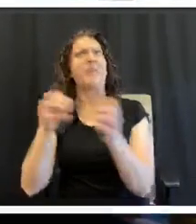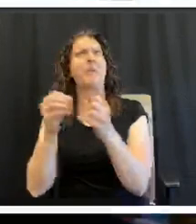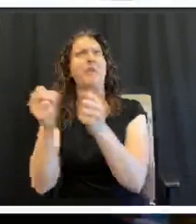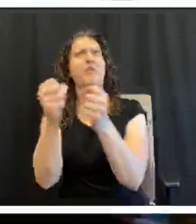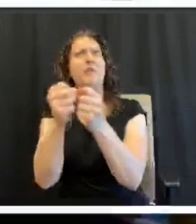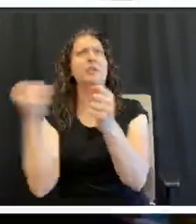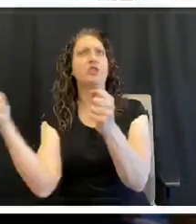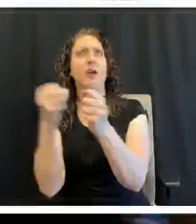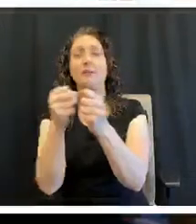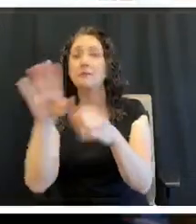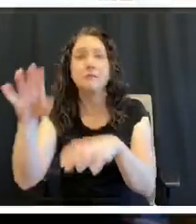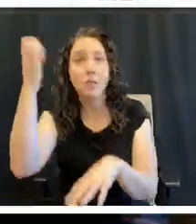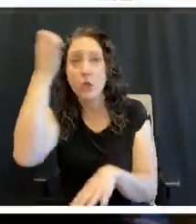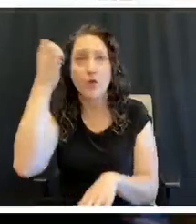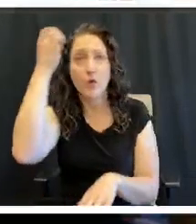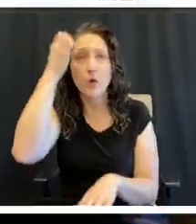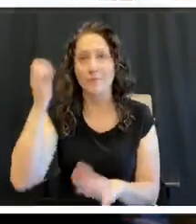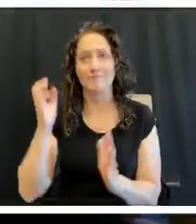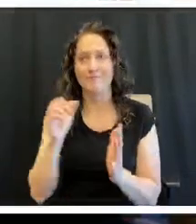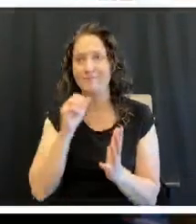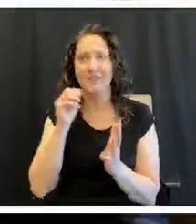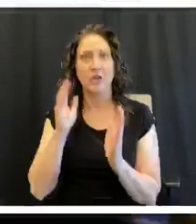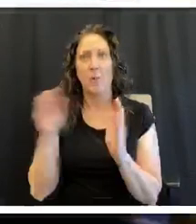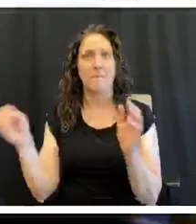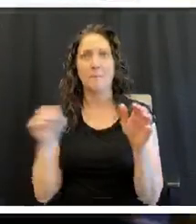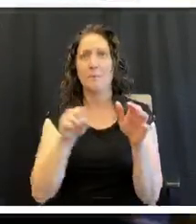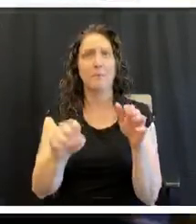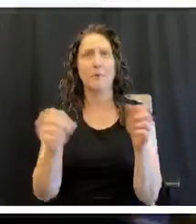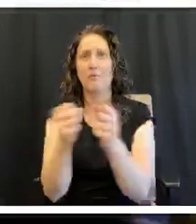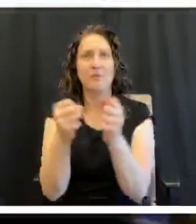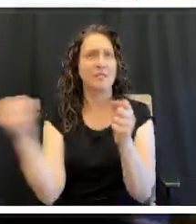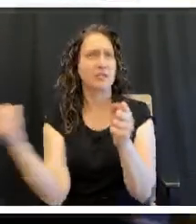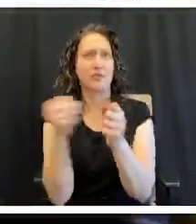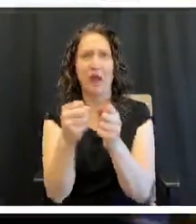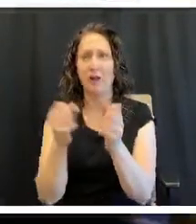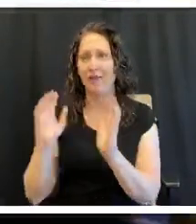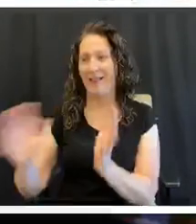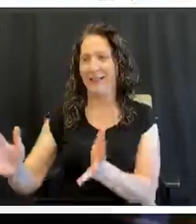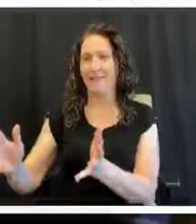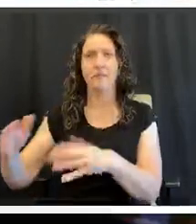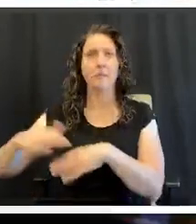Europe, they don't refrigerate eggs. Yeah. Yeah. They don't refrigerate the eggs.